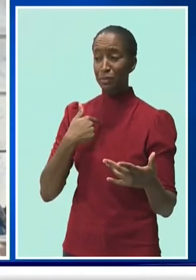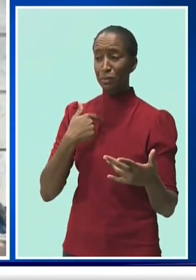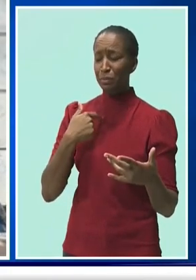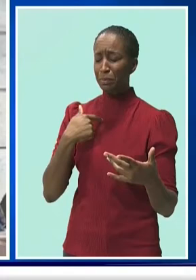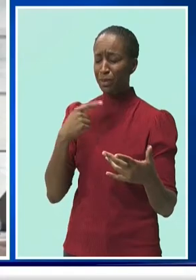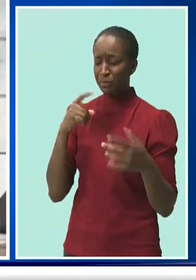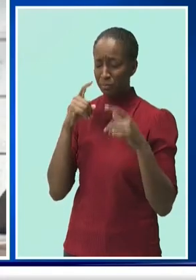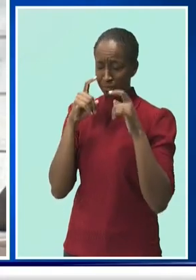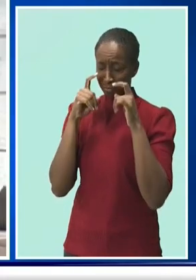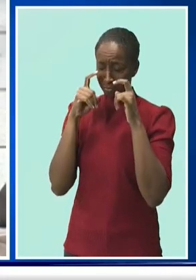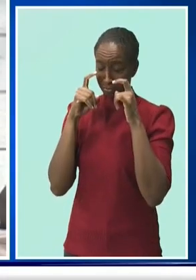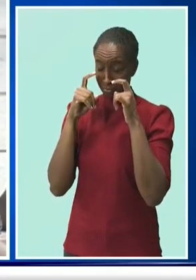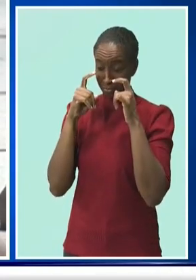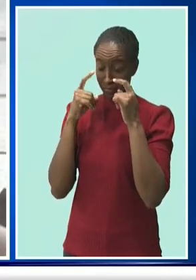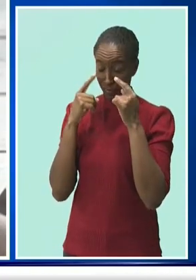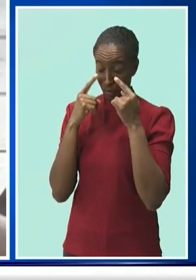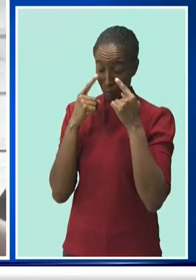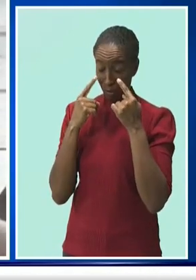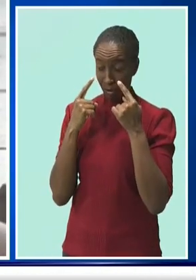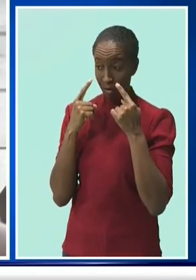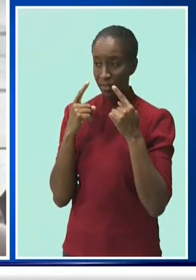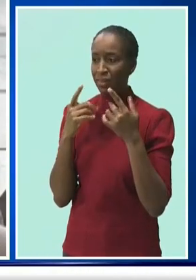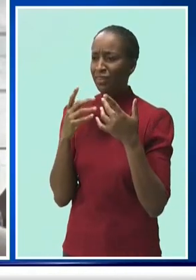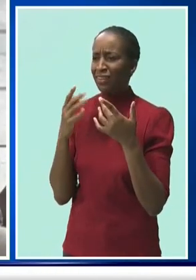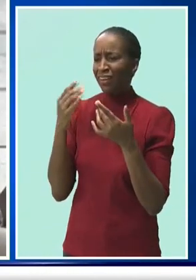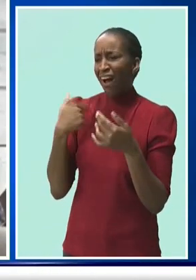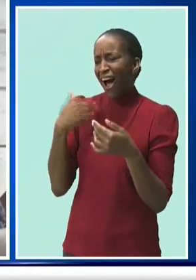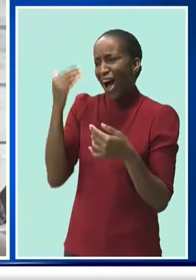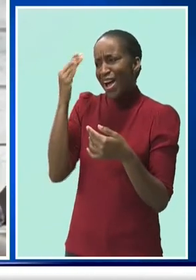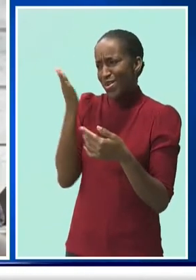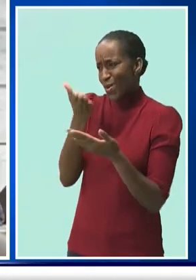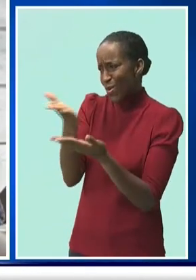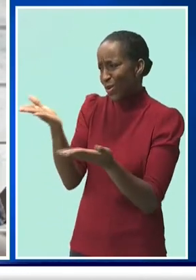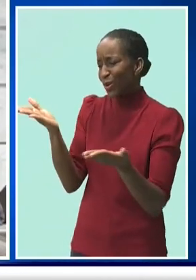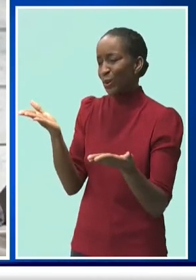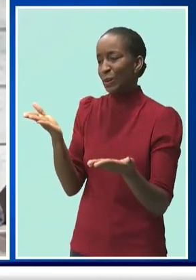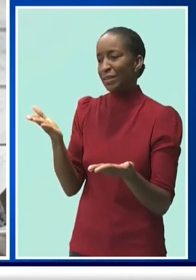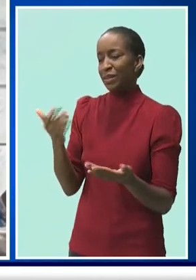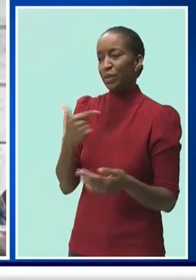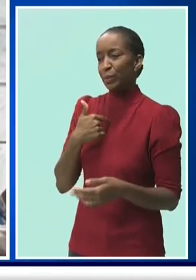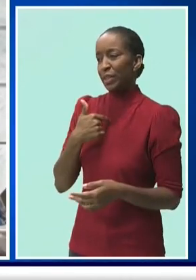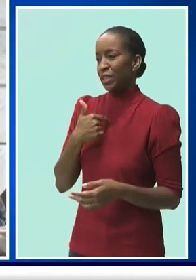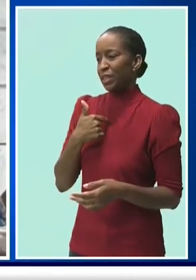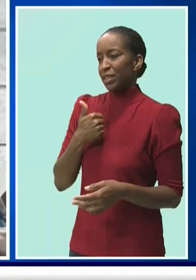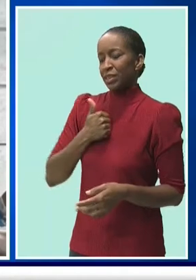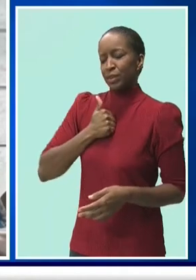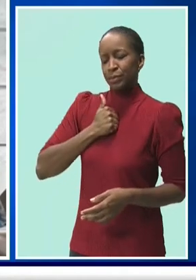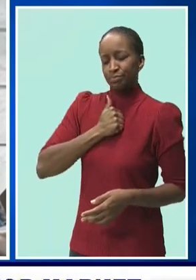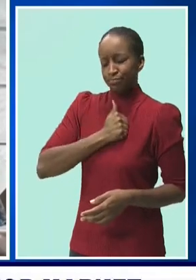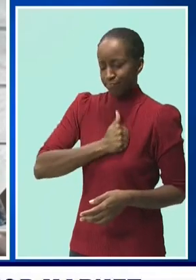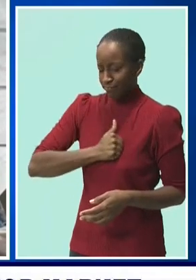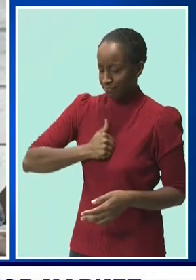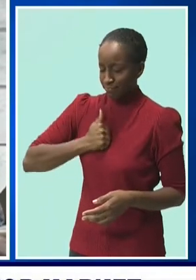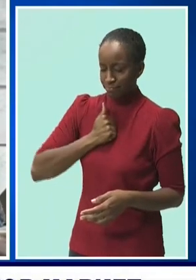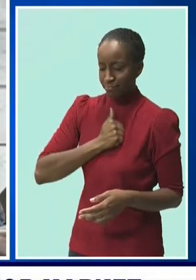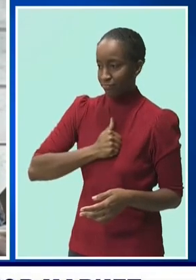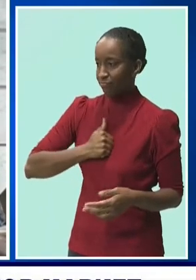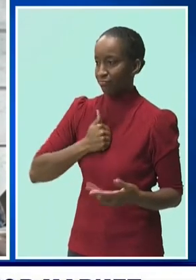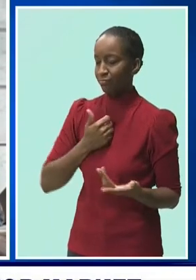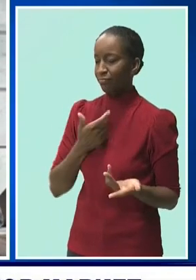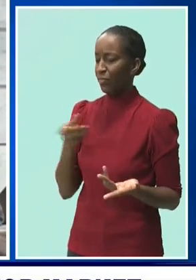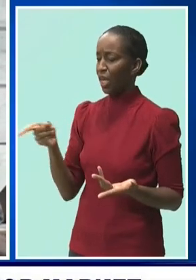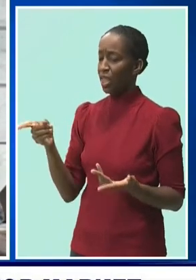most of you. And I just want to come to my personal sense of regret. These tragedies, you know, you don't see them coming.